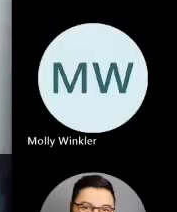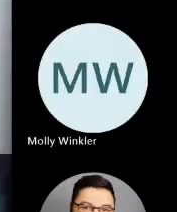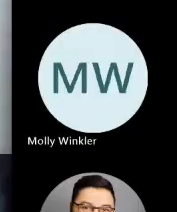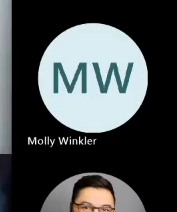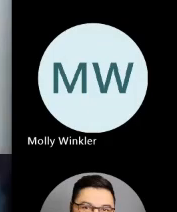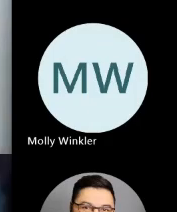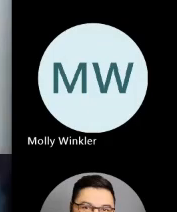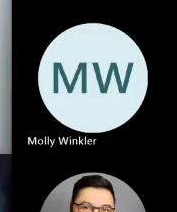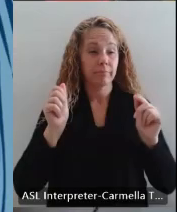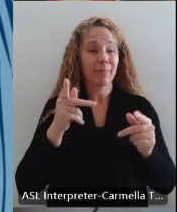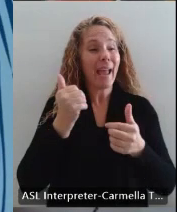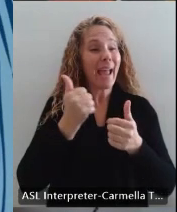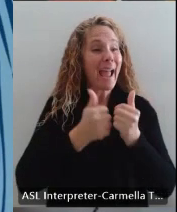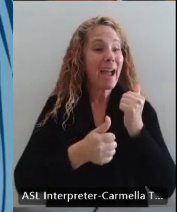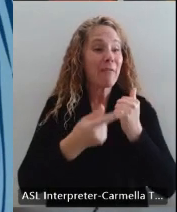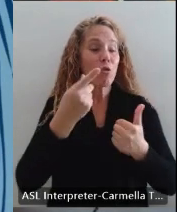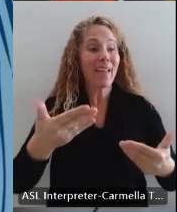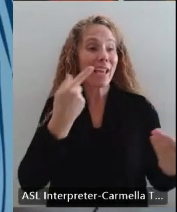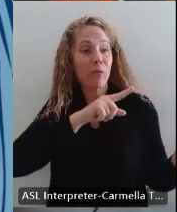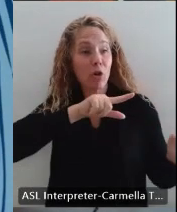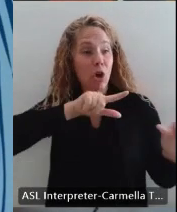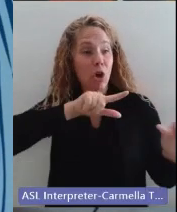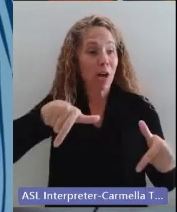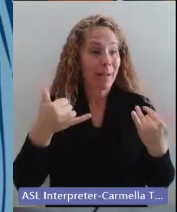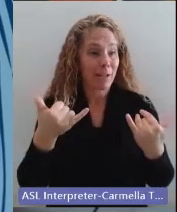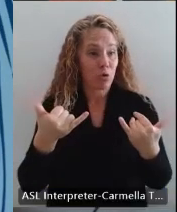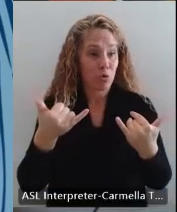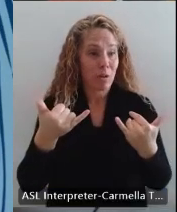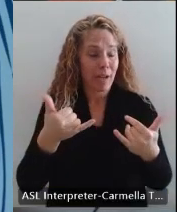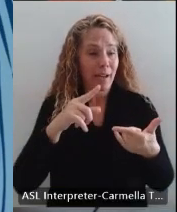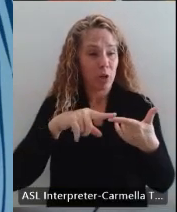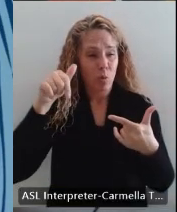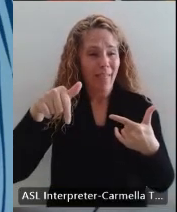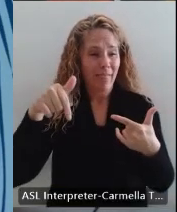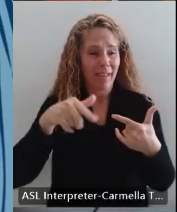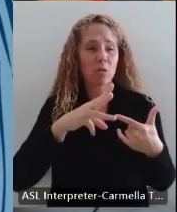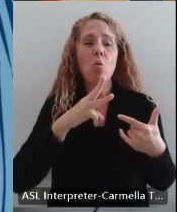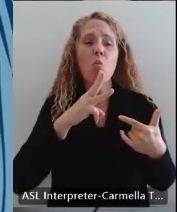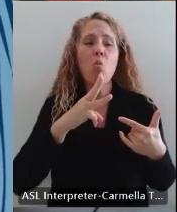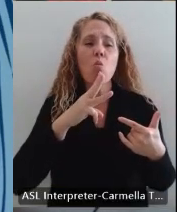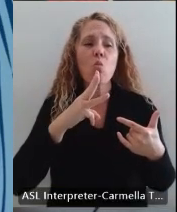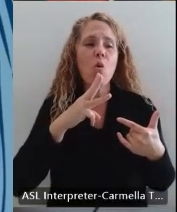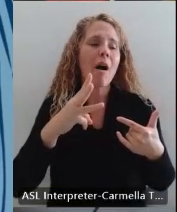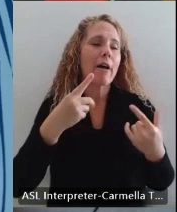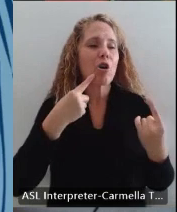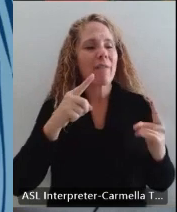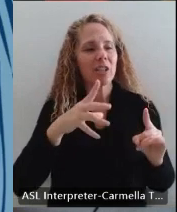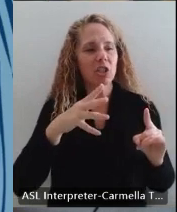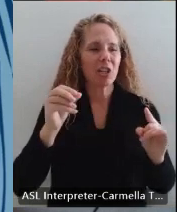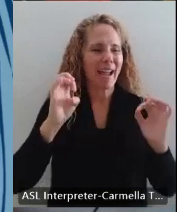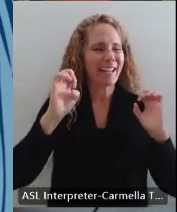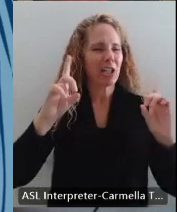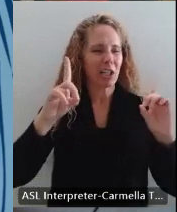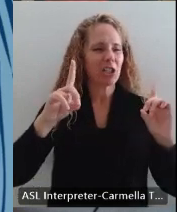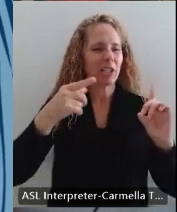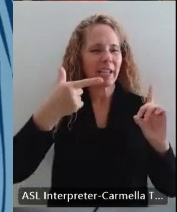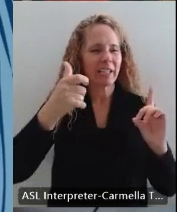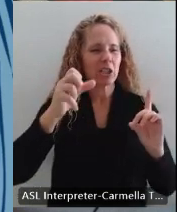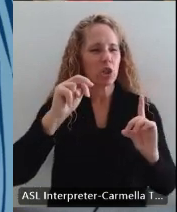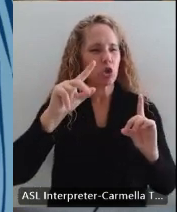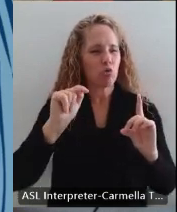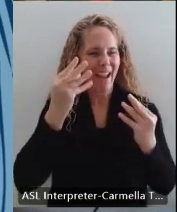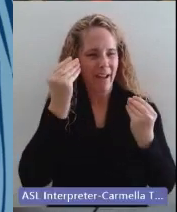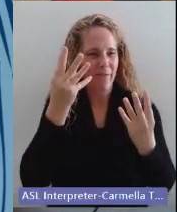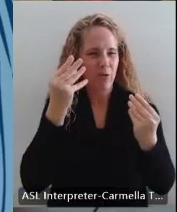All right, everyone, thank you for coming to the Water Efficiency and Education Grant Info